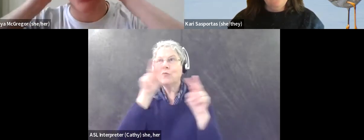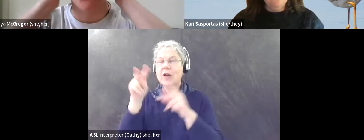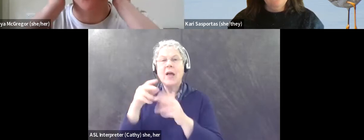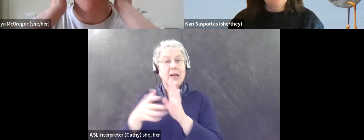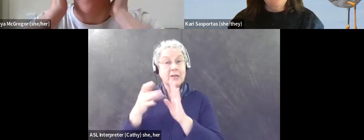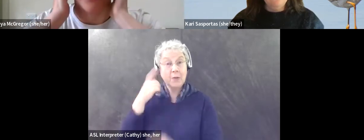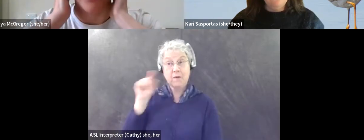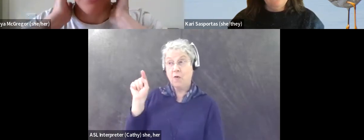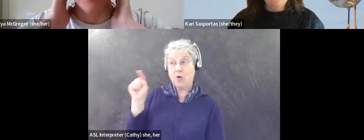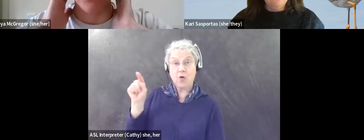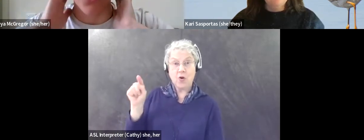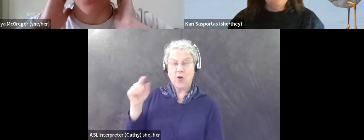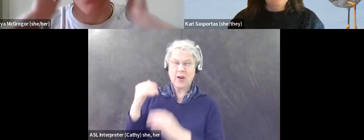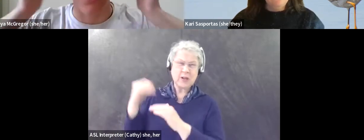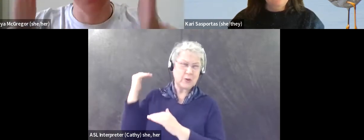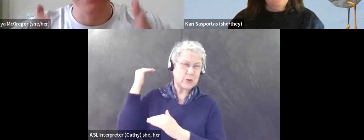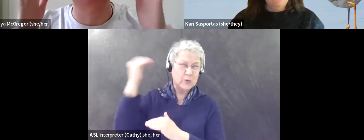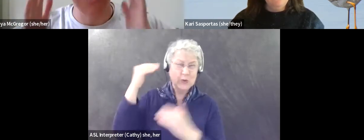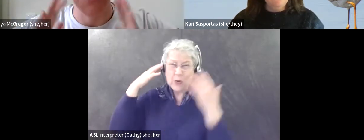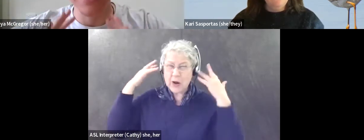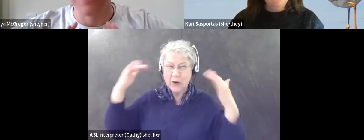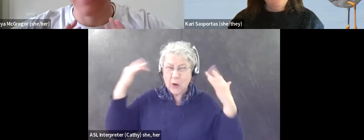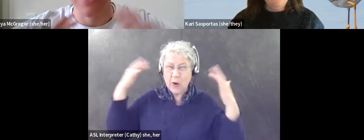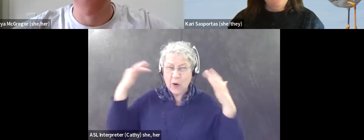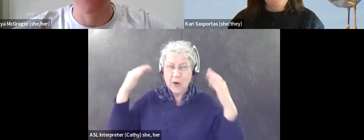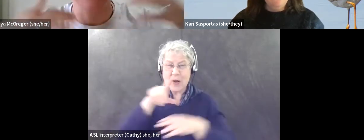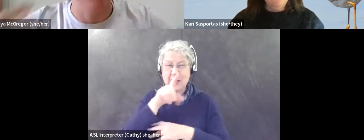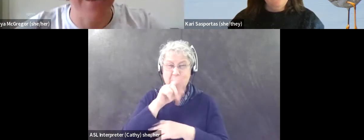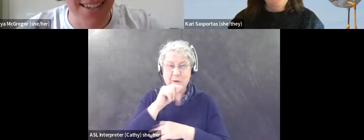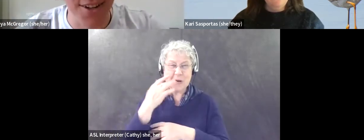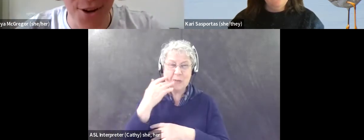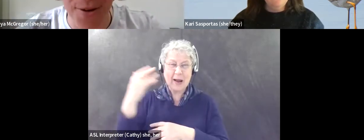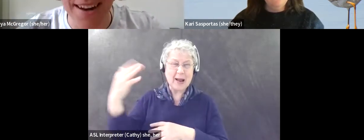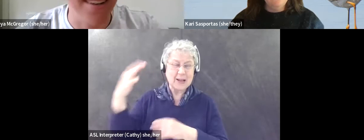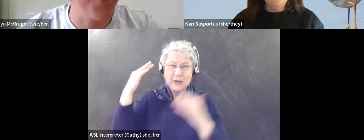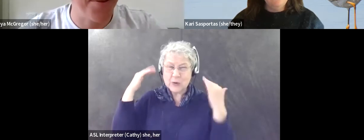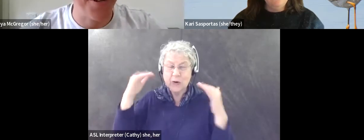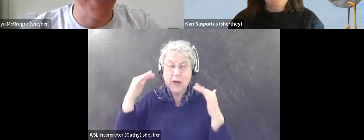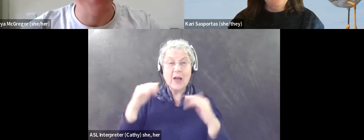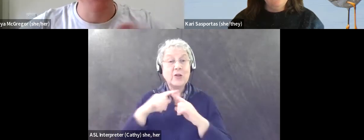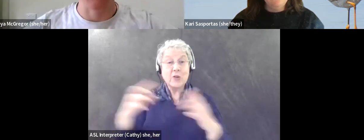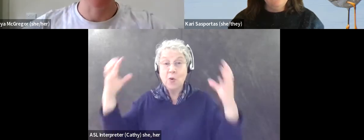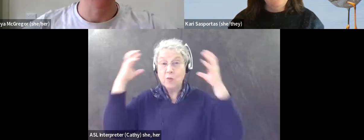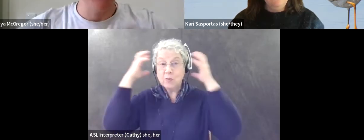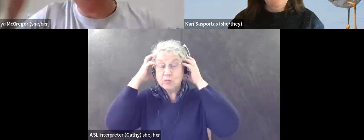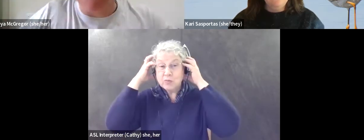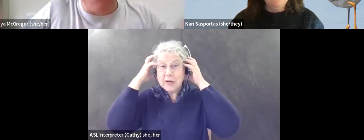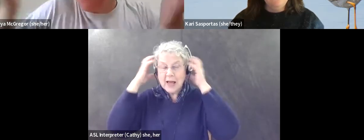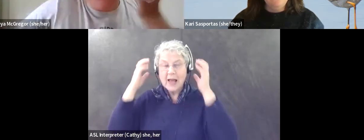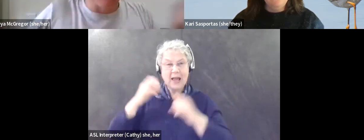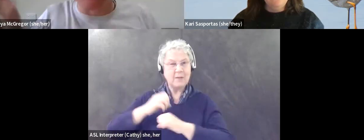it's too much. And so the noise, wearing noise cancelling headphones allows her to go out and enjoy birds. So